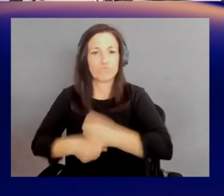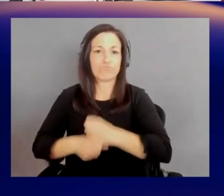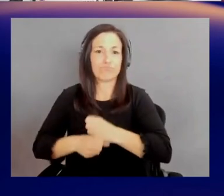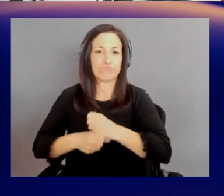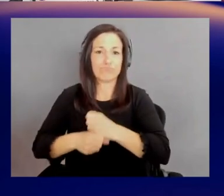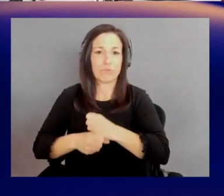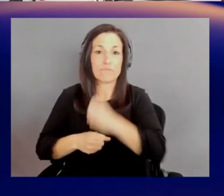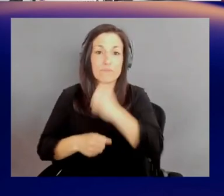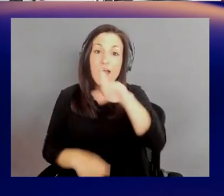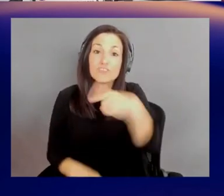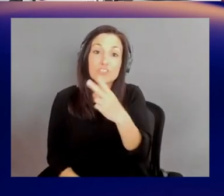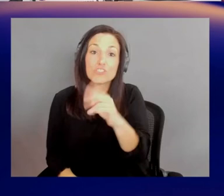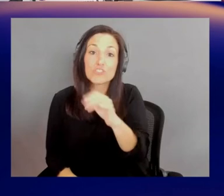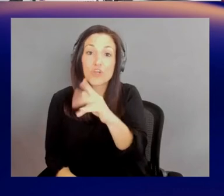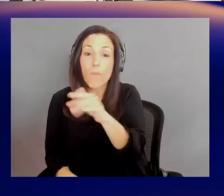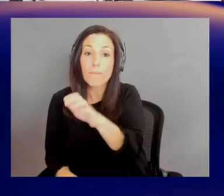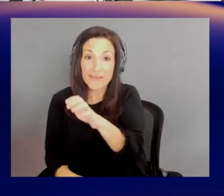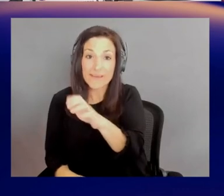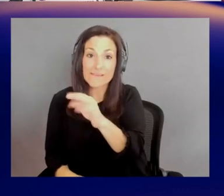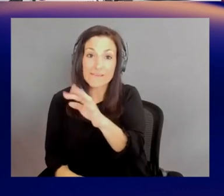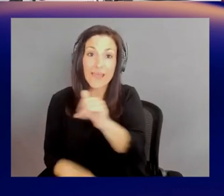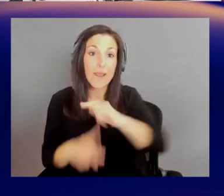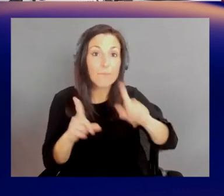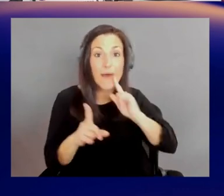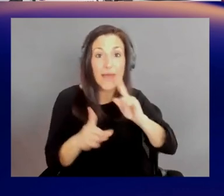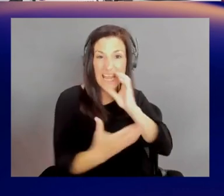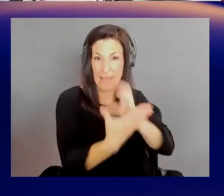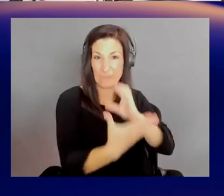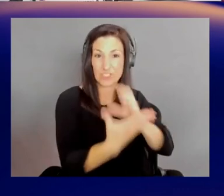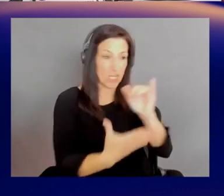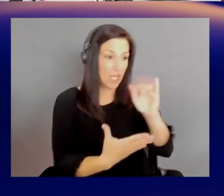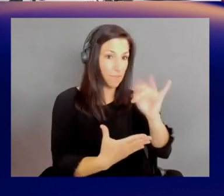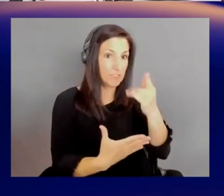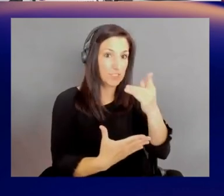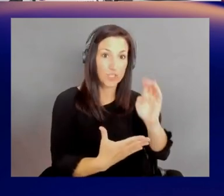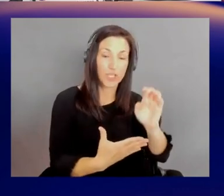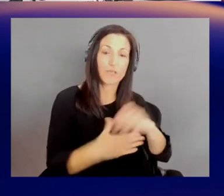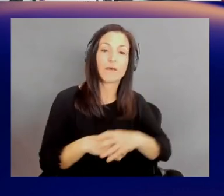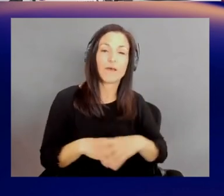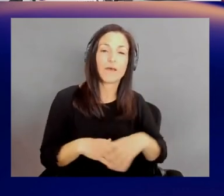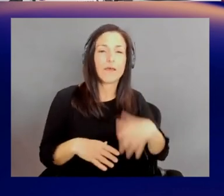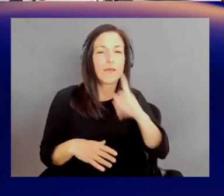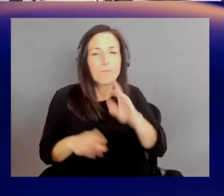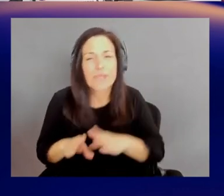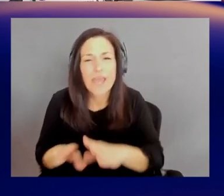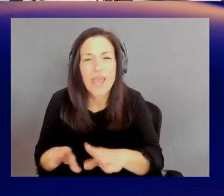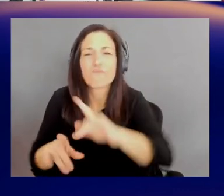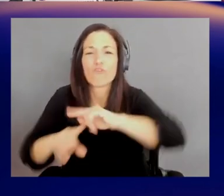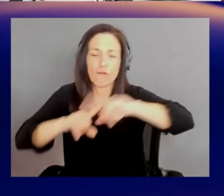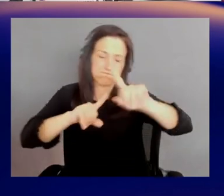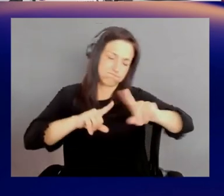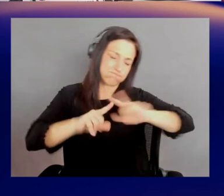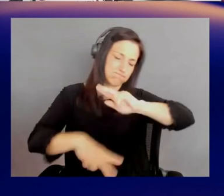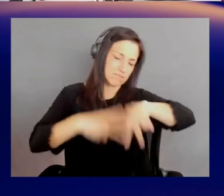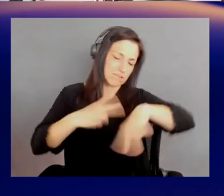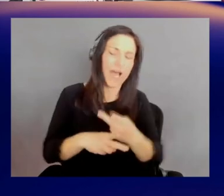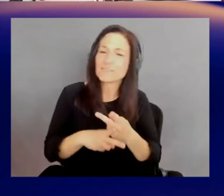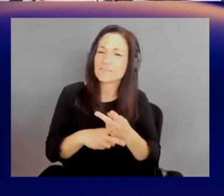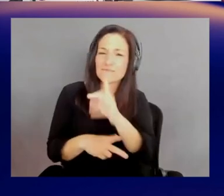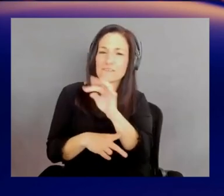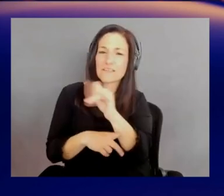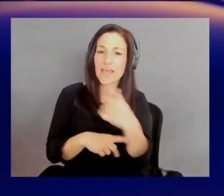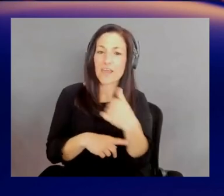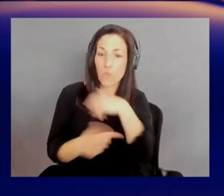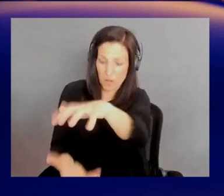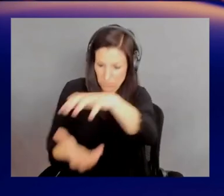but also imaging data, behavioral, wearable. Every time I turn around, there's a new kind of data that we're trying to understand ultimately to